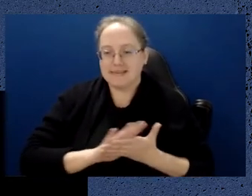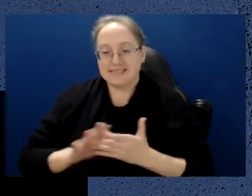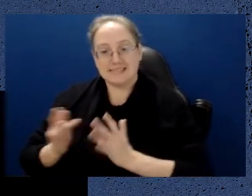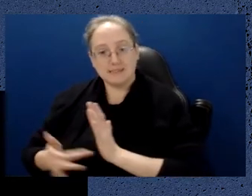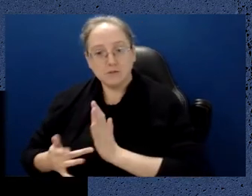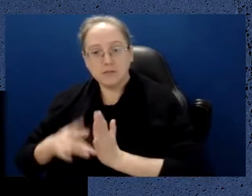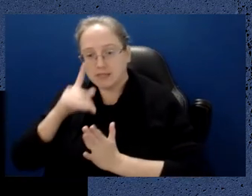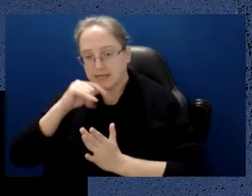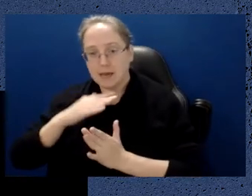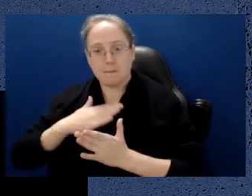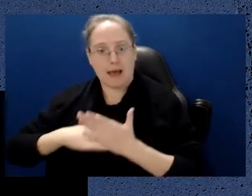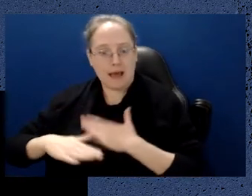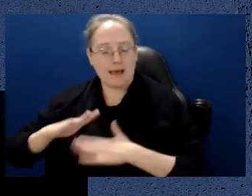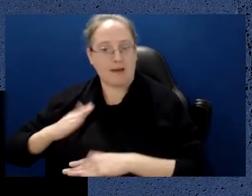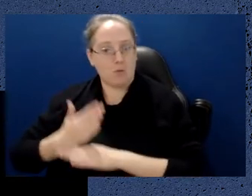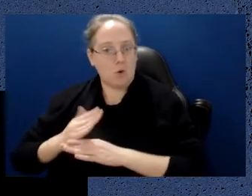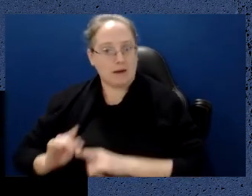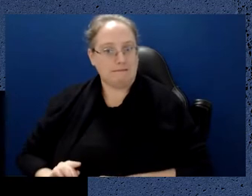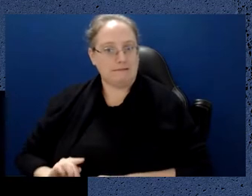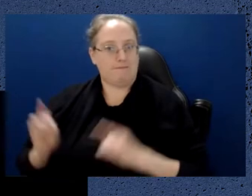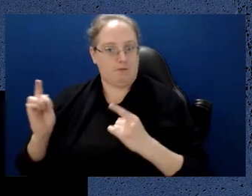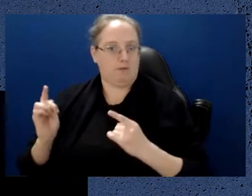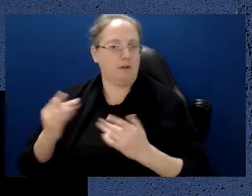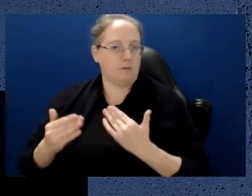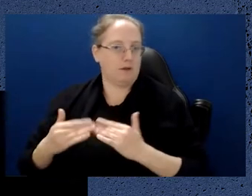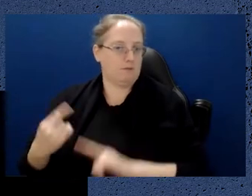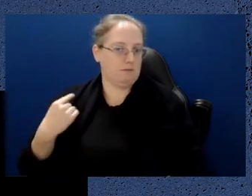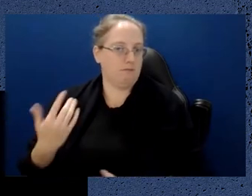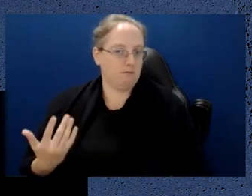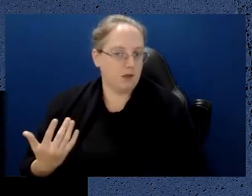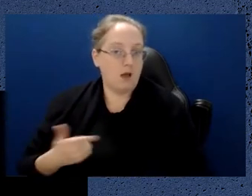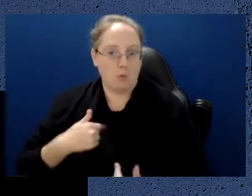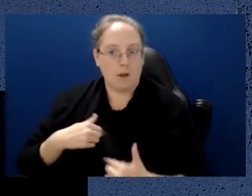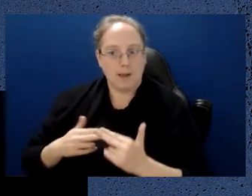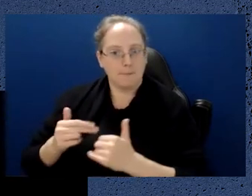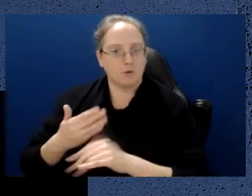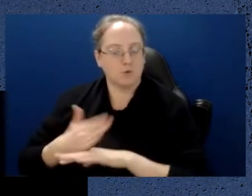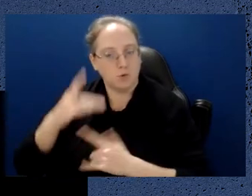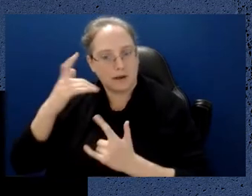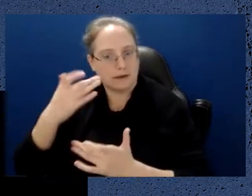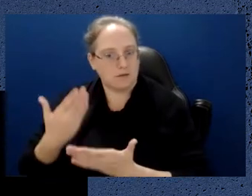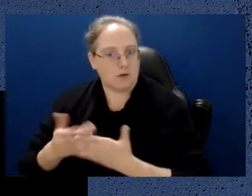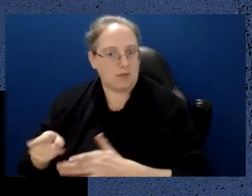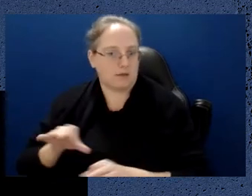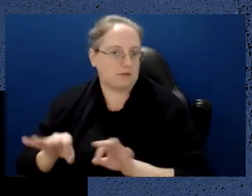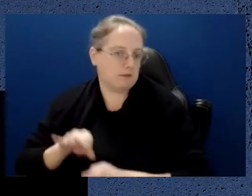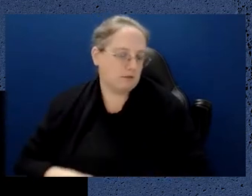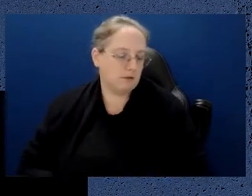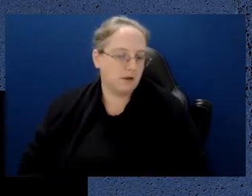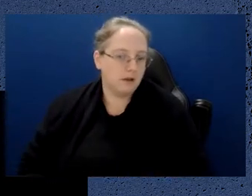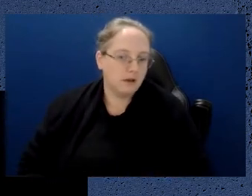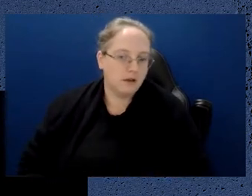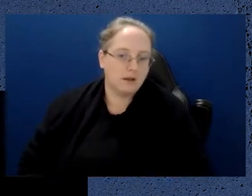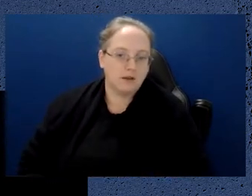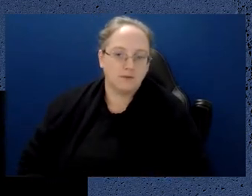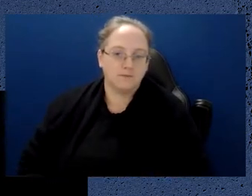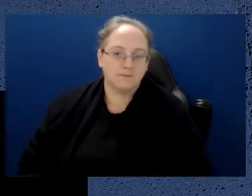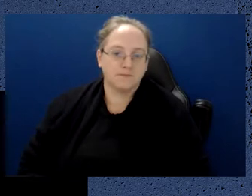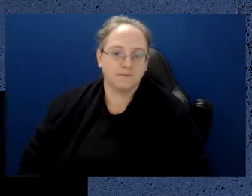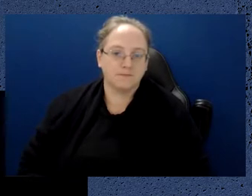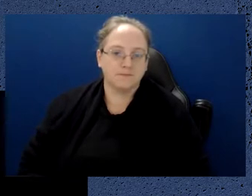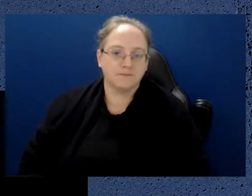technology that we can build on this science. And what we're seeing is that this transformative functionality